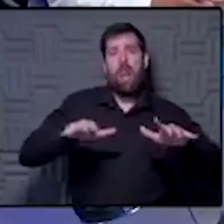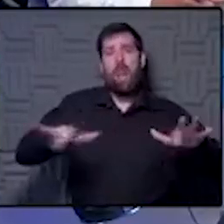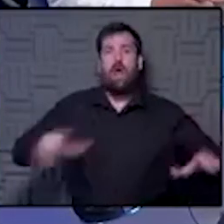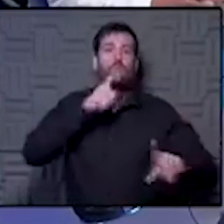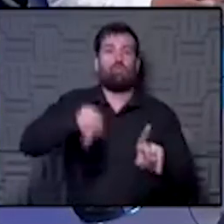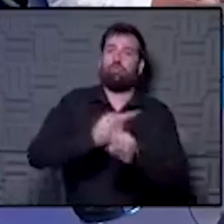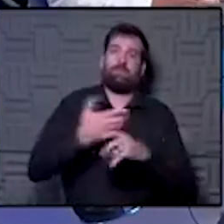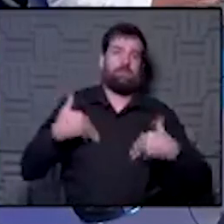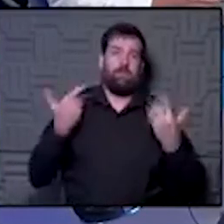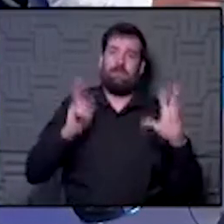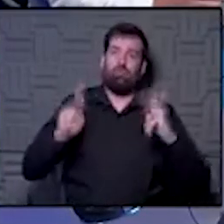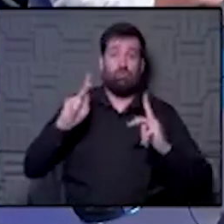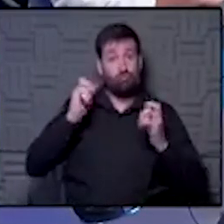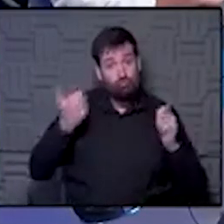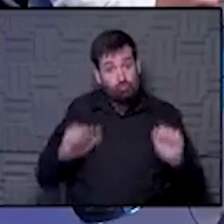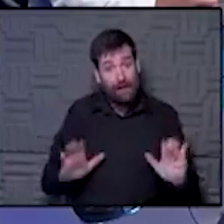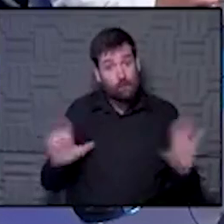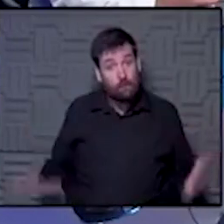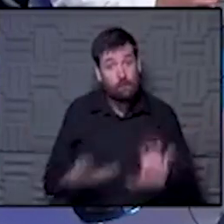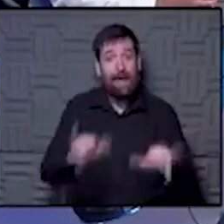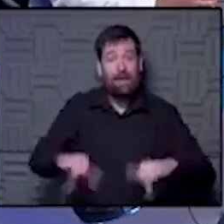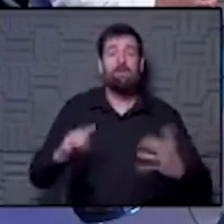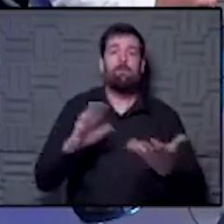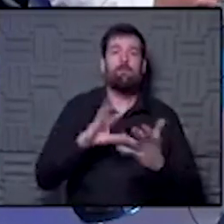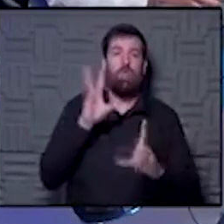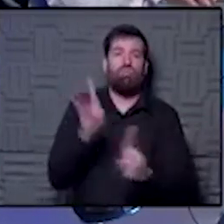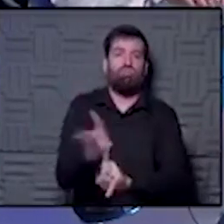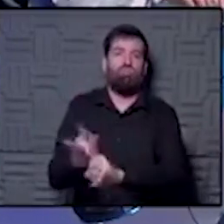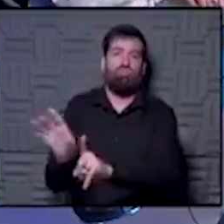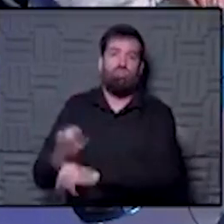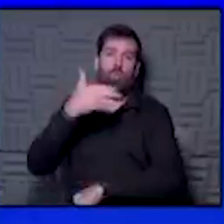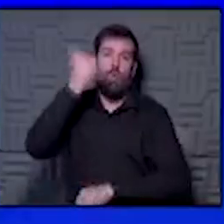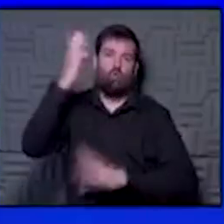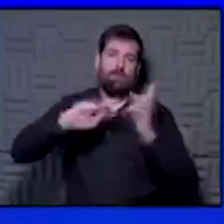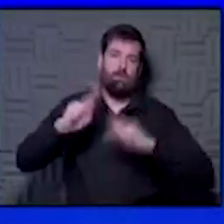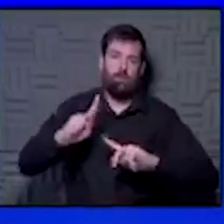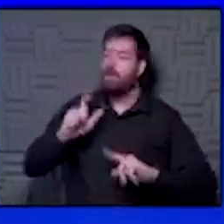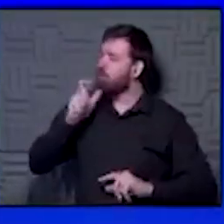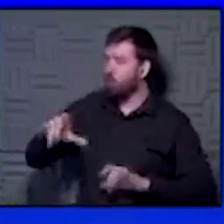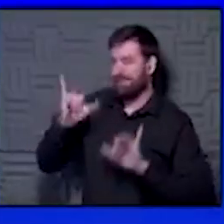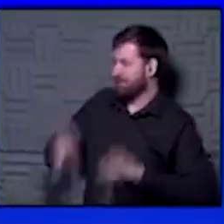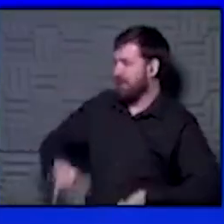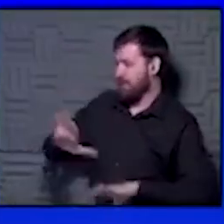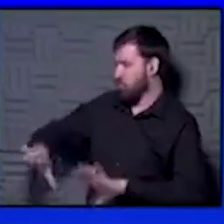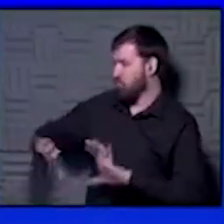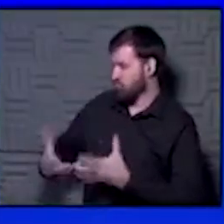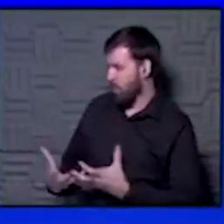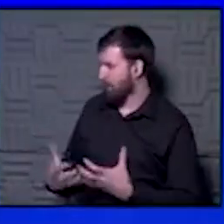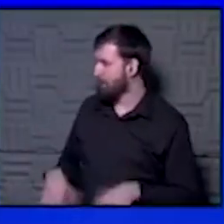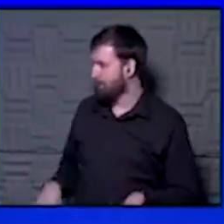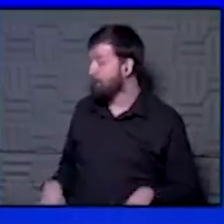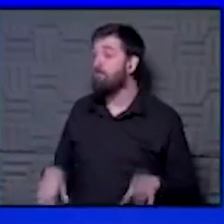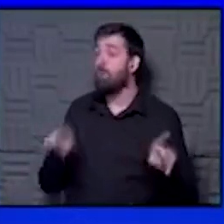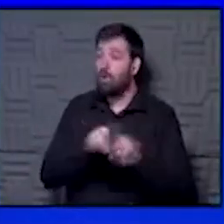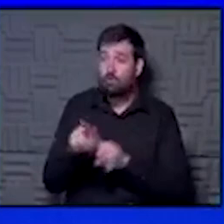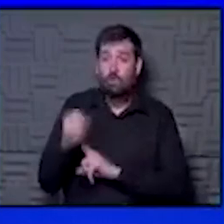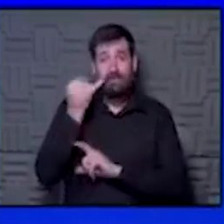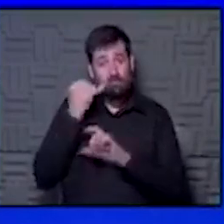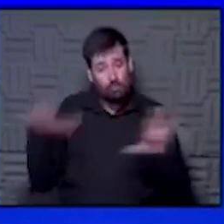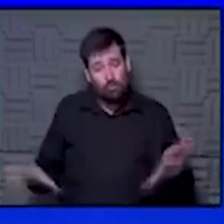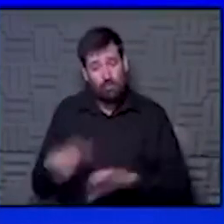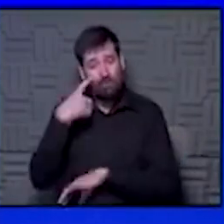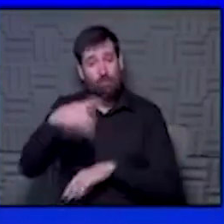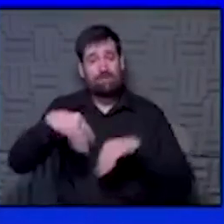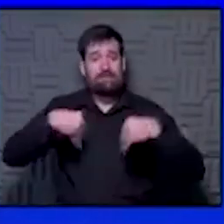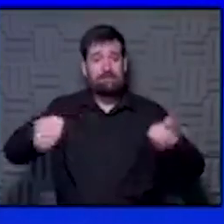young people. Because if you try and do that, it's going to spread to older folks. Yeah, it's not going to just stay in that demographic, in your demographic. In addition, if you're doing it to sell your